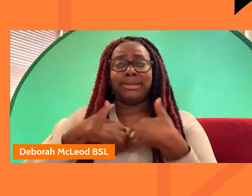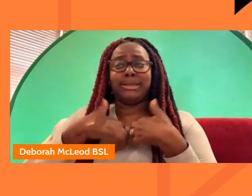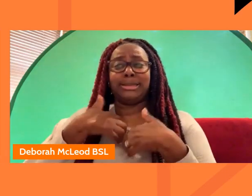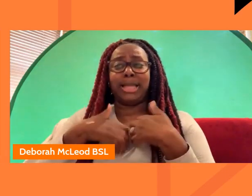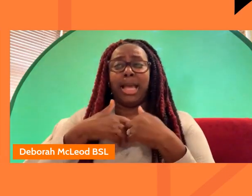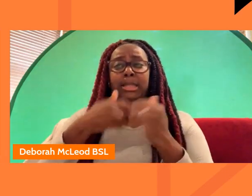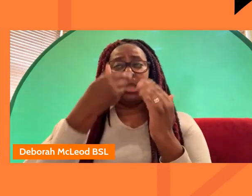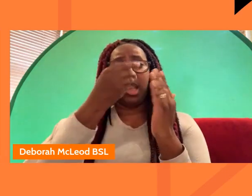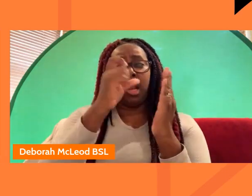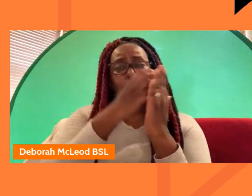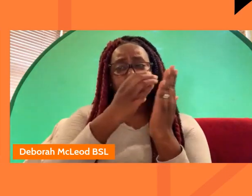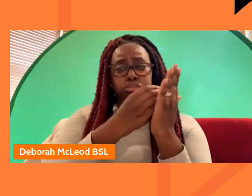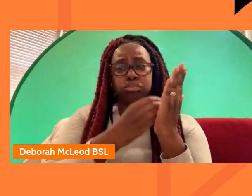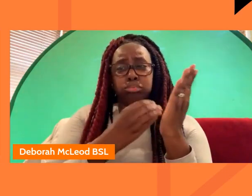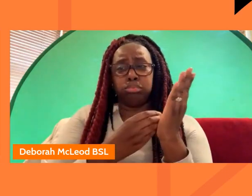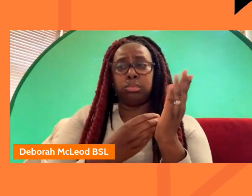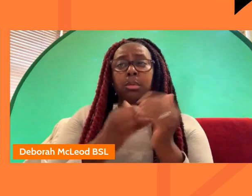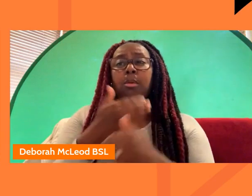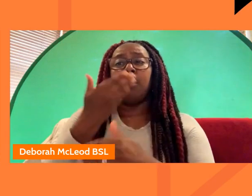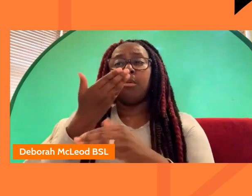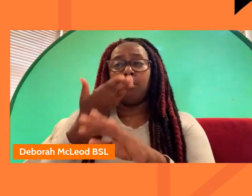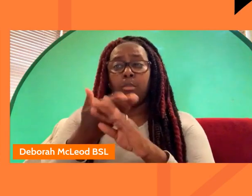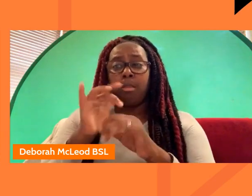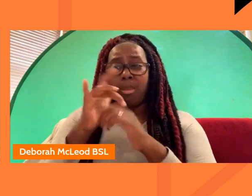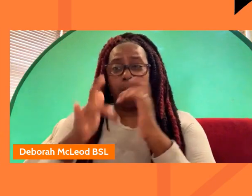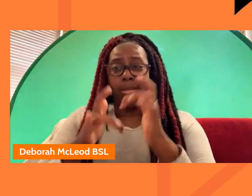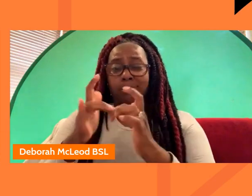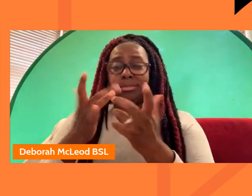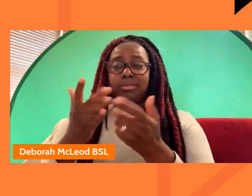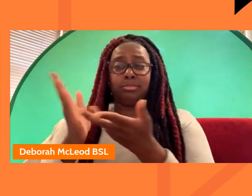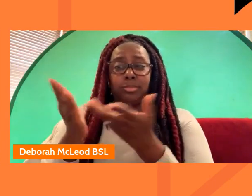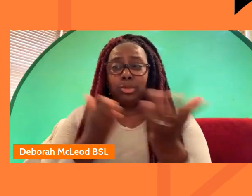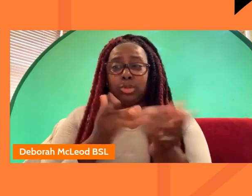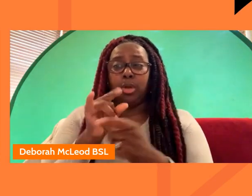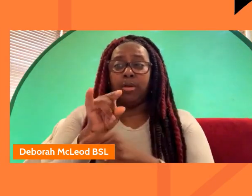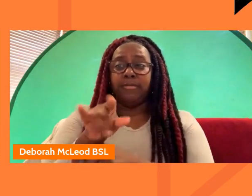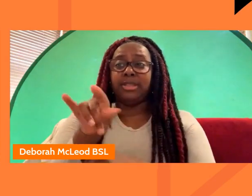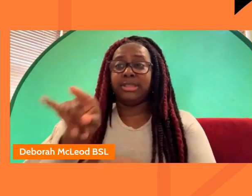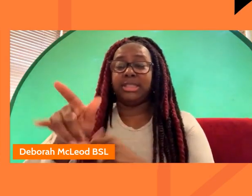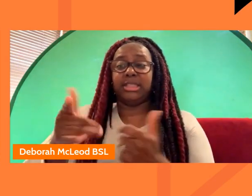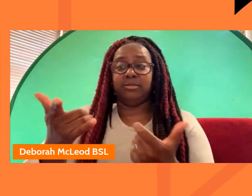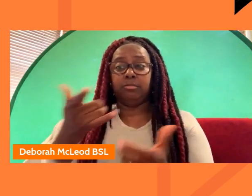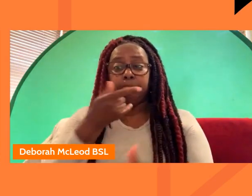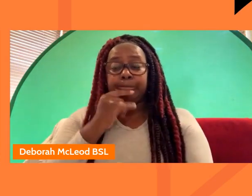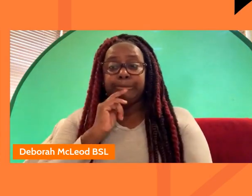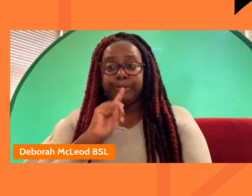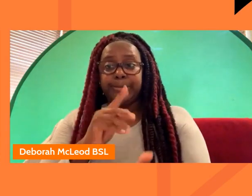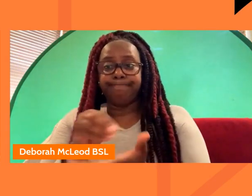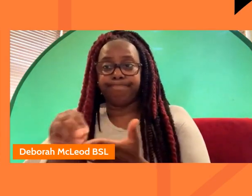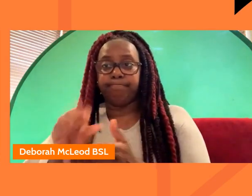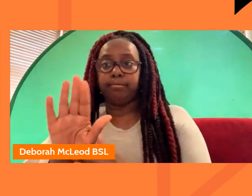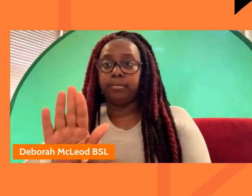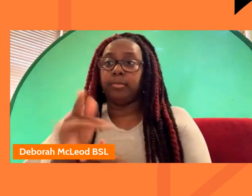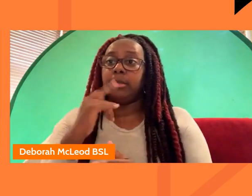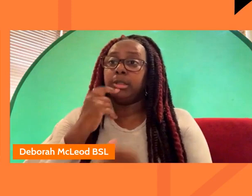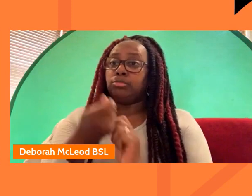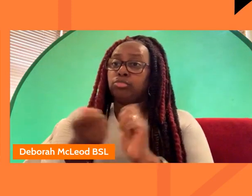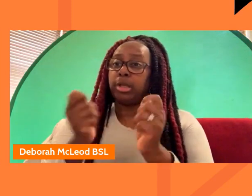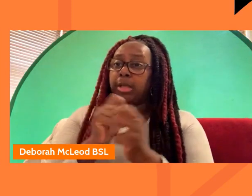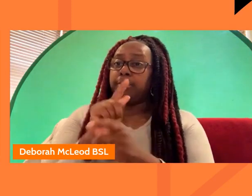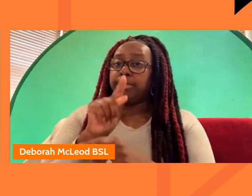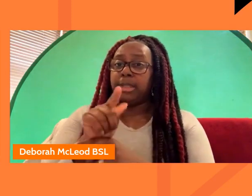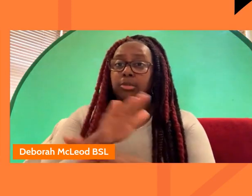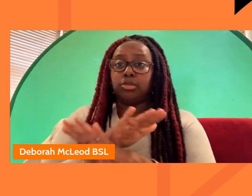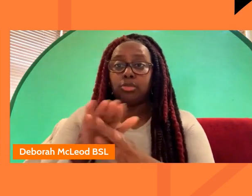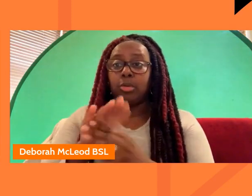of local online services that we believe will offer greater value to license fee payers this is a transformation program not a savings